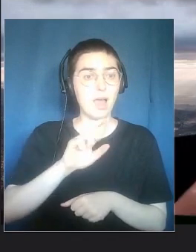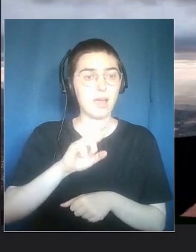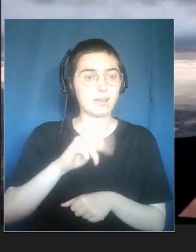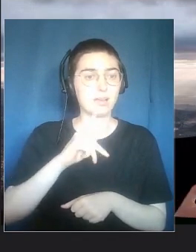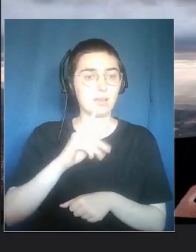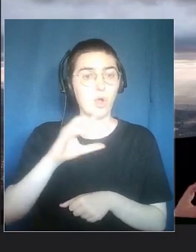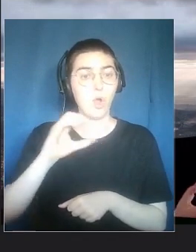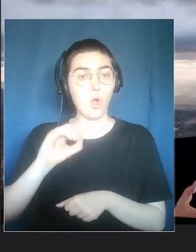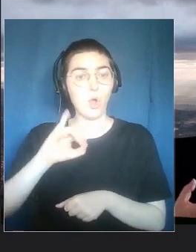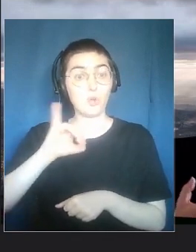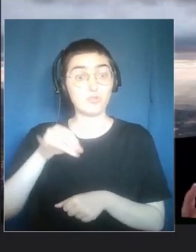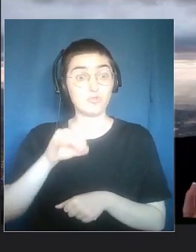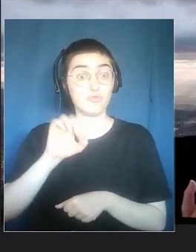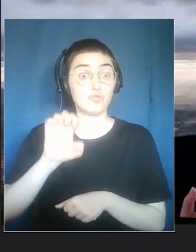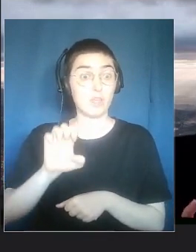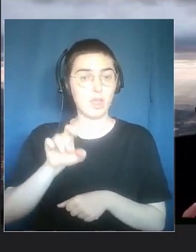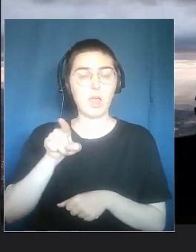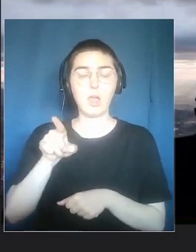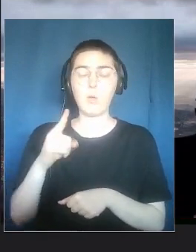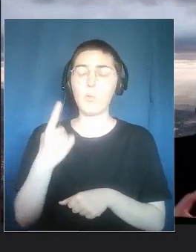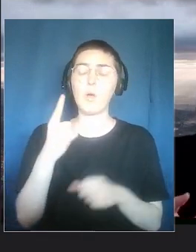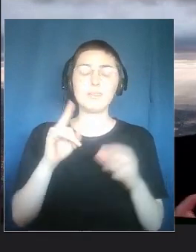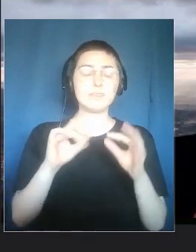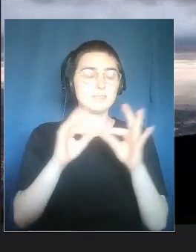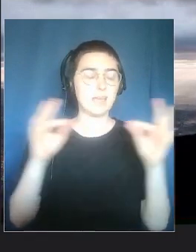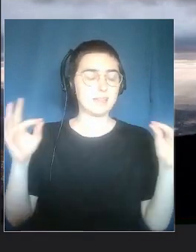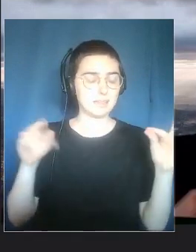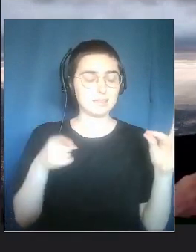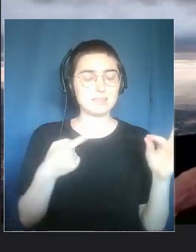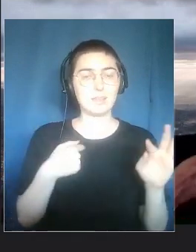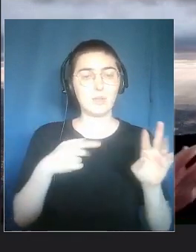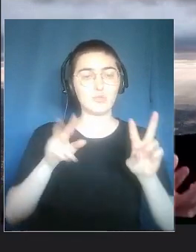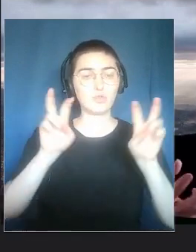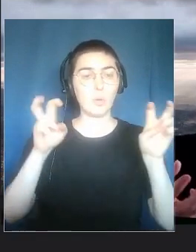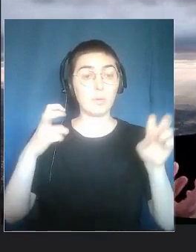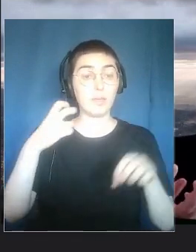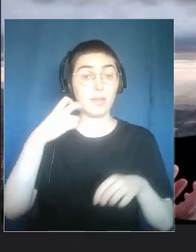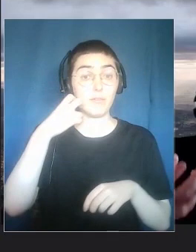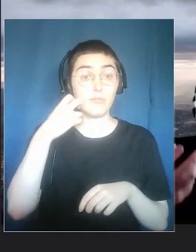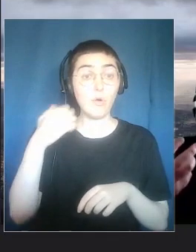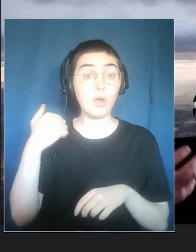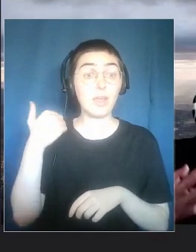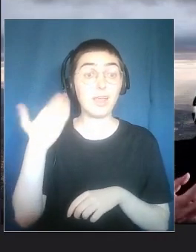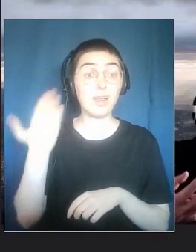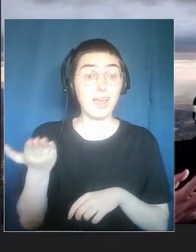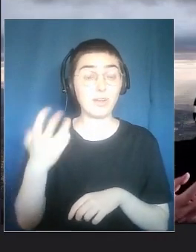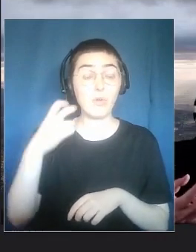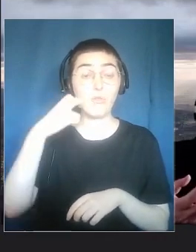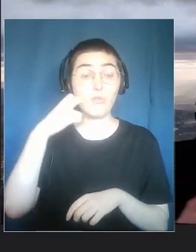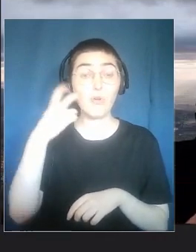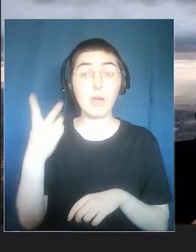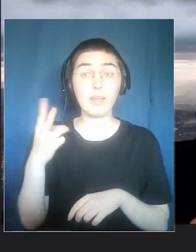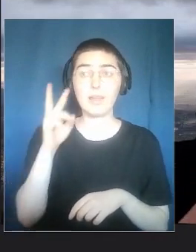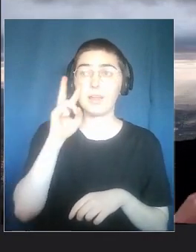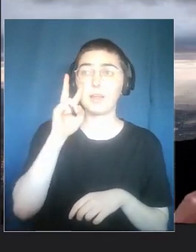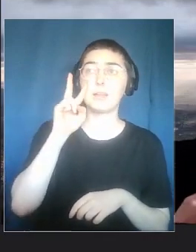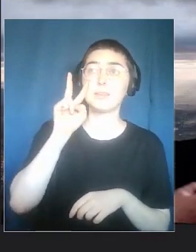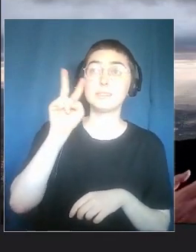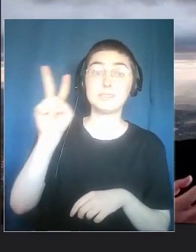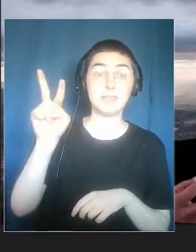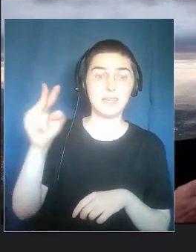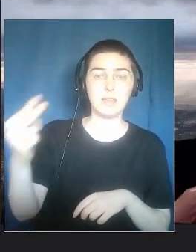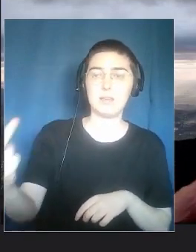Lacekla talks about foreign people. He